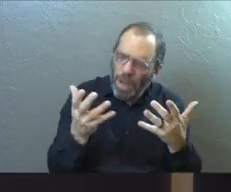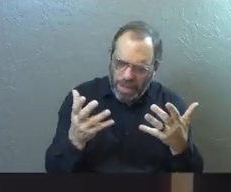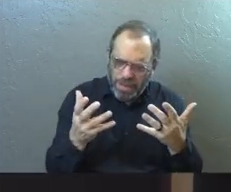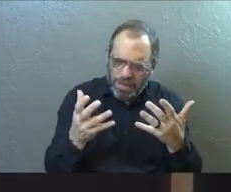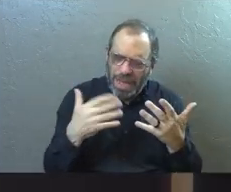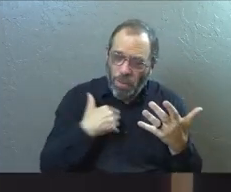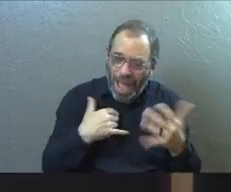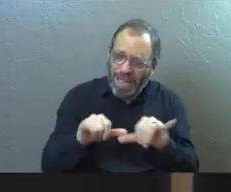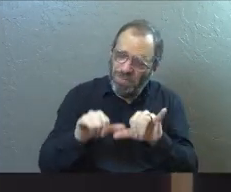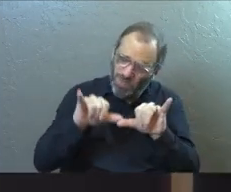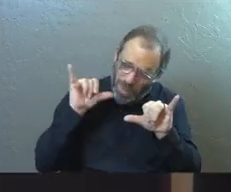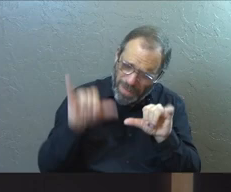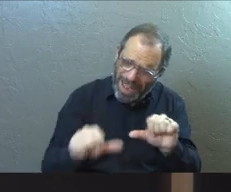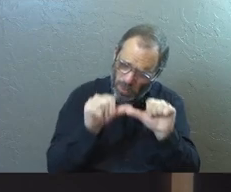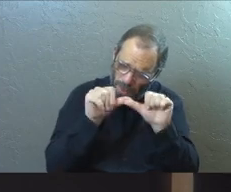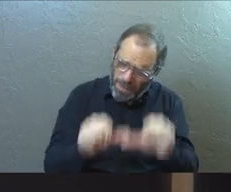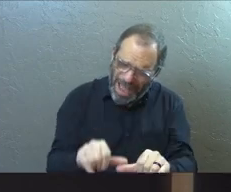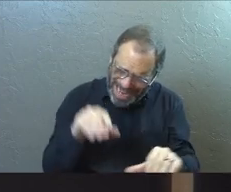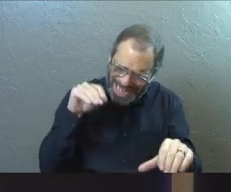Keeps us remaining in you.